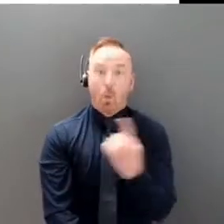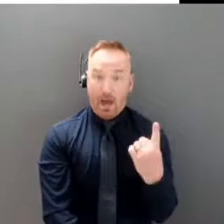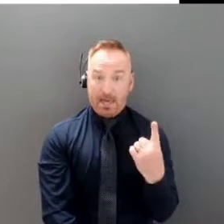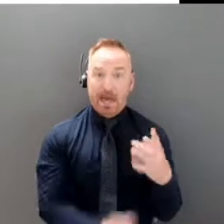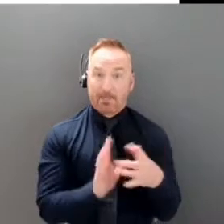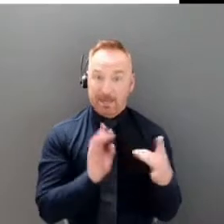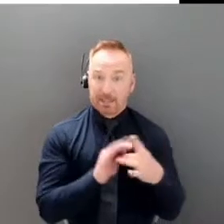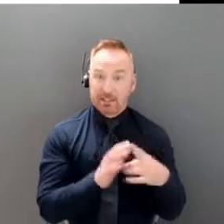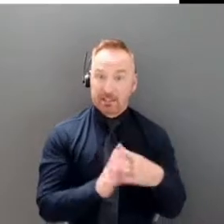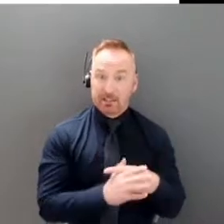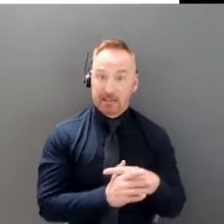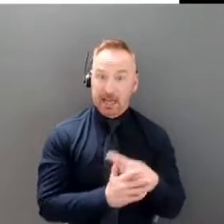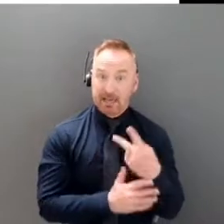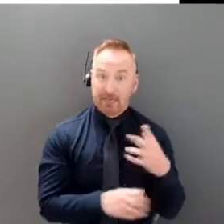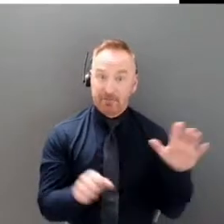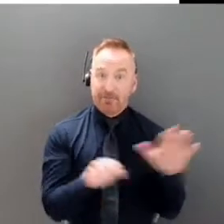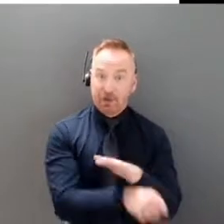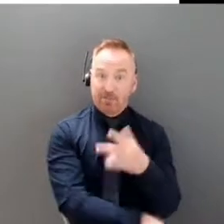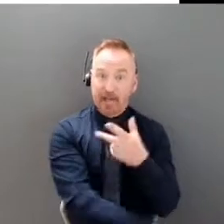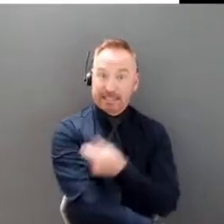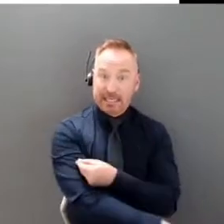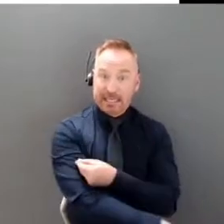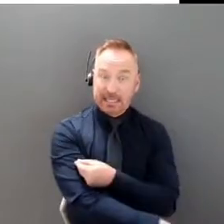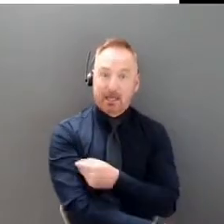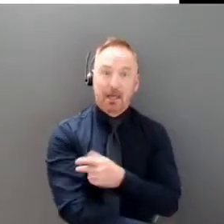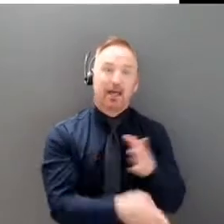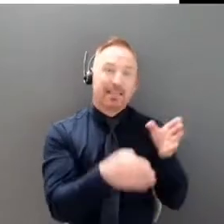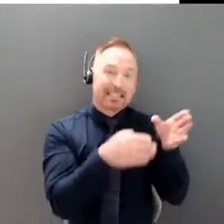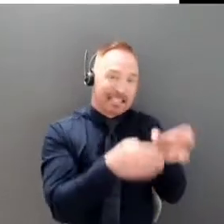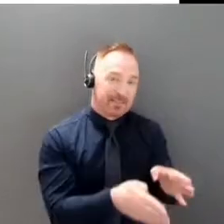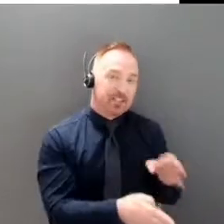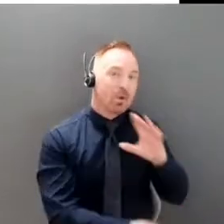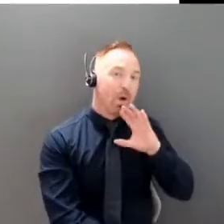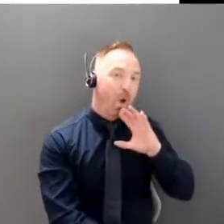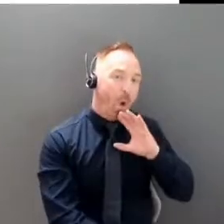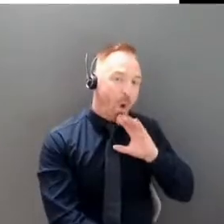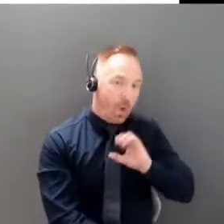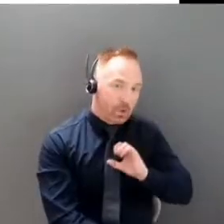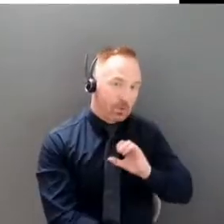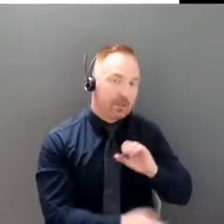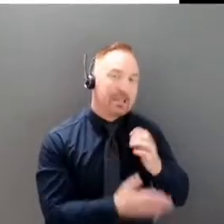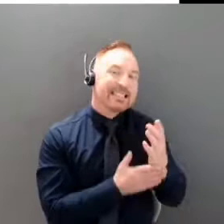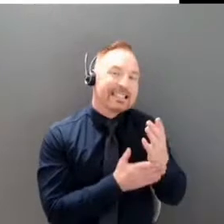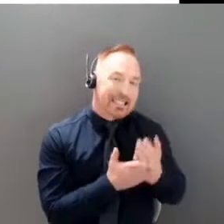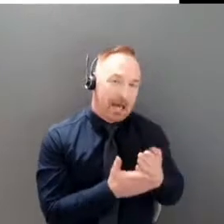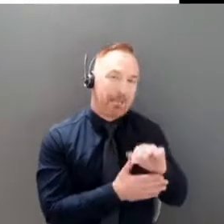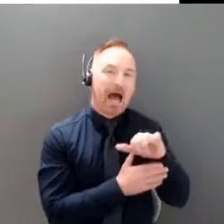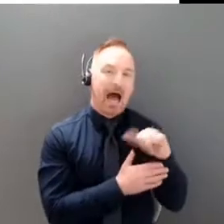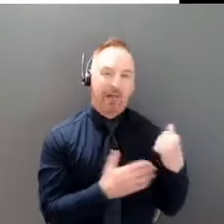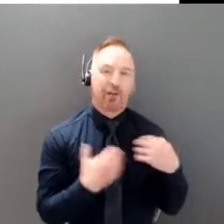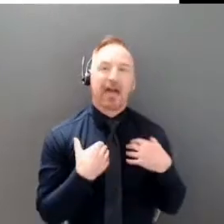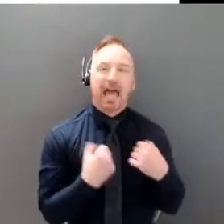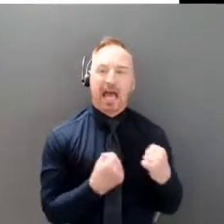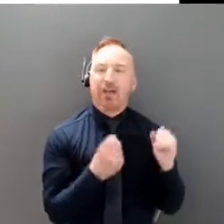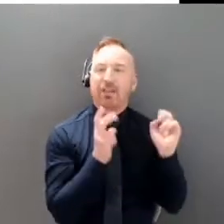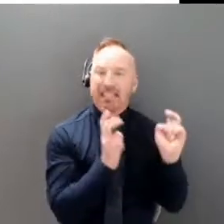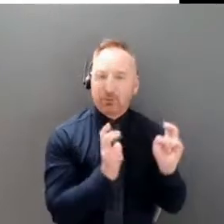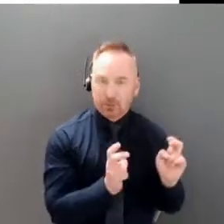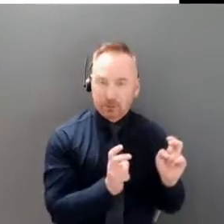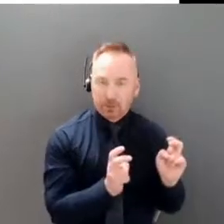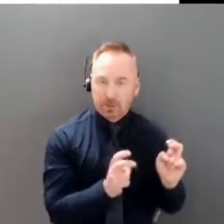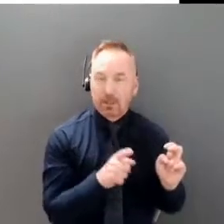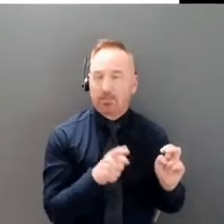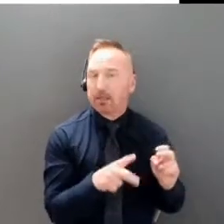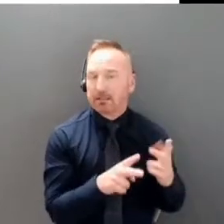an older individual with some underlying medical conditions, but very stable. We've